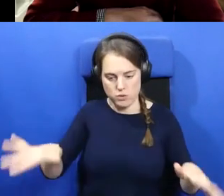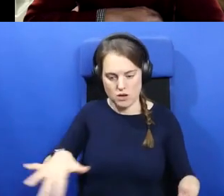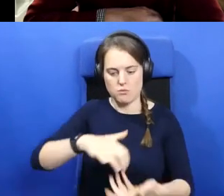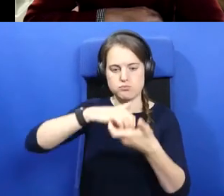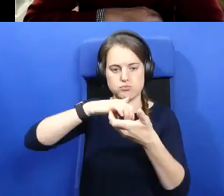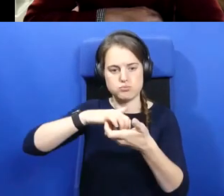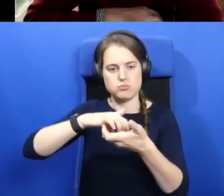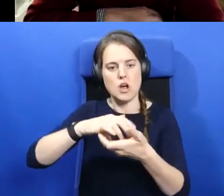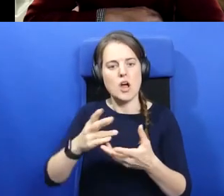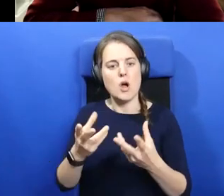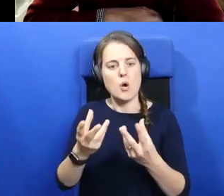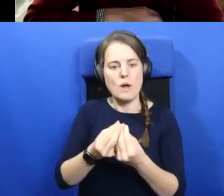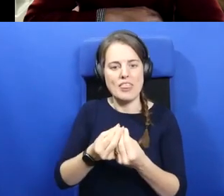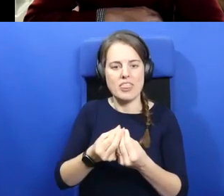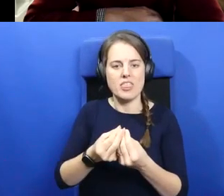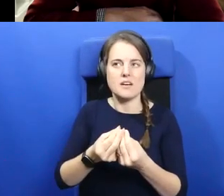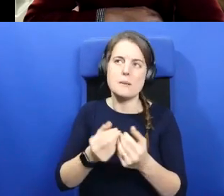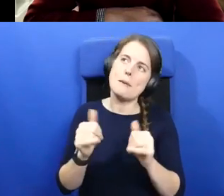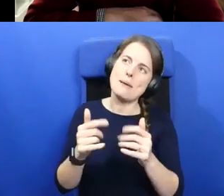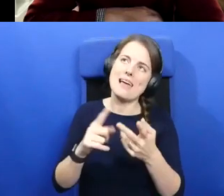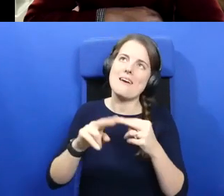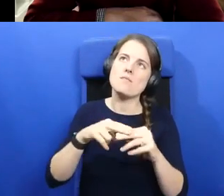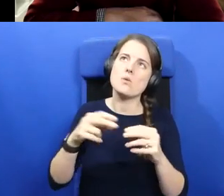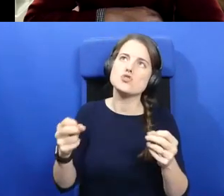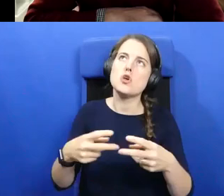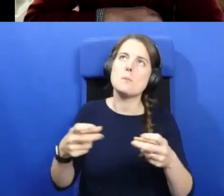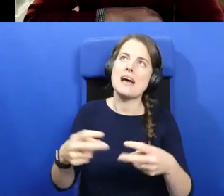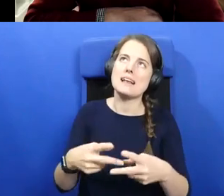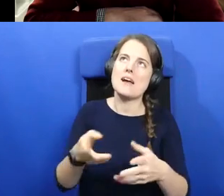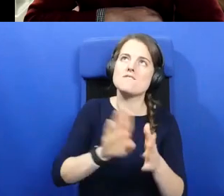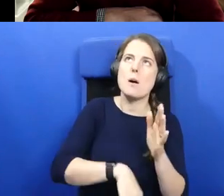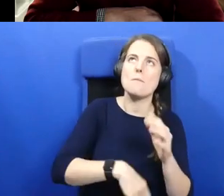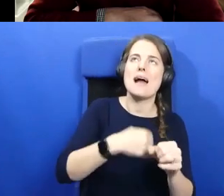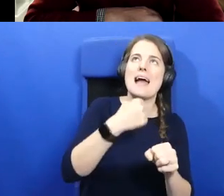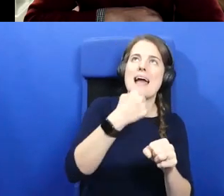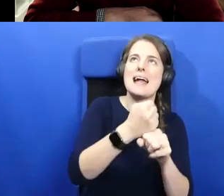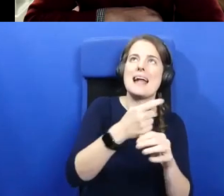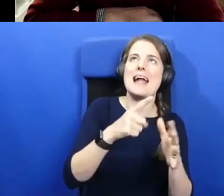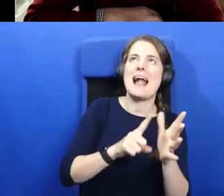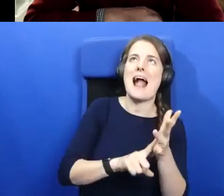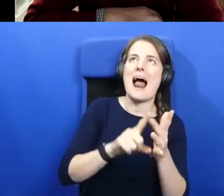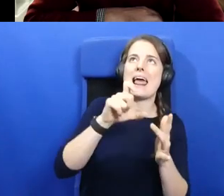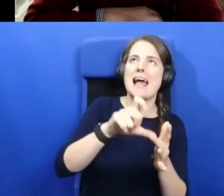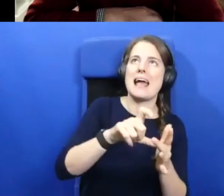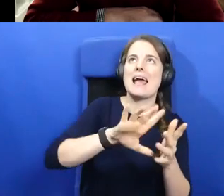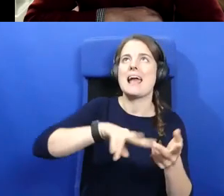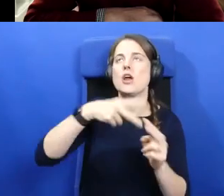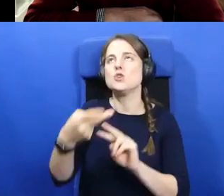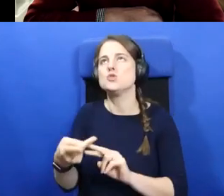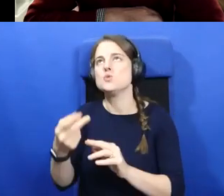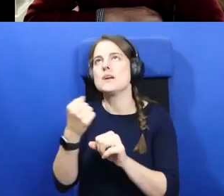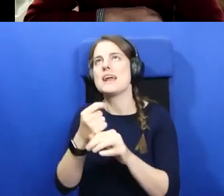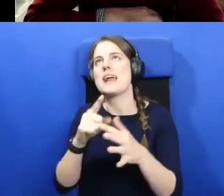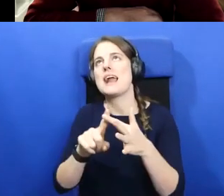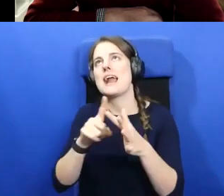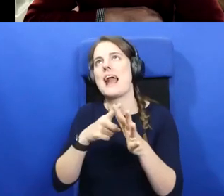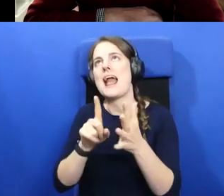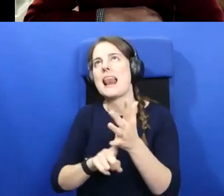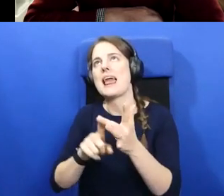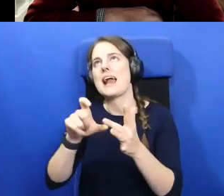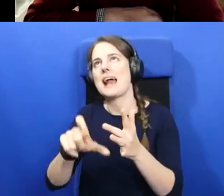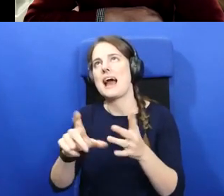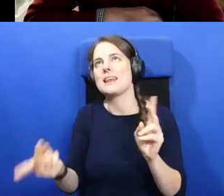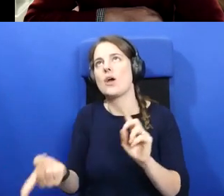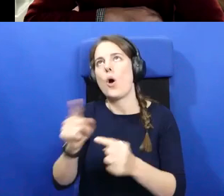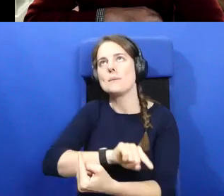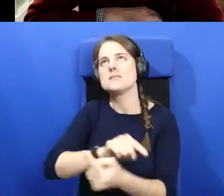with, um, subtitling into, from Gaelic into Gaelic and the other way. And that could work very well over